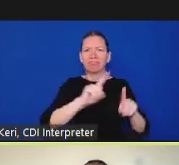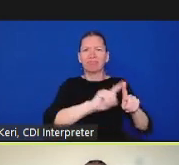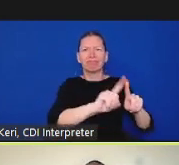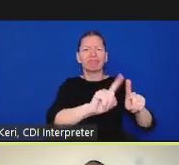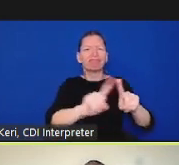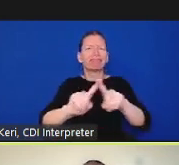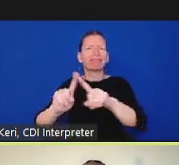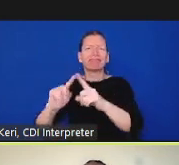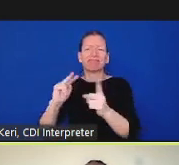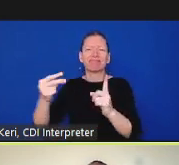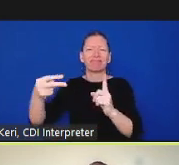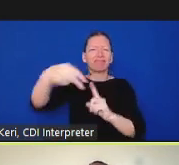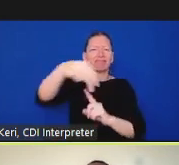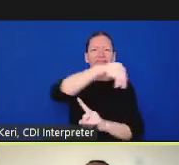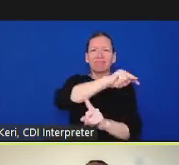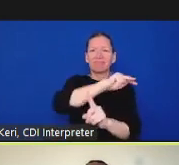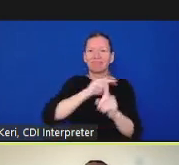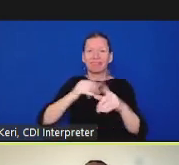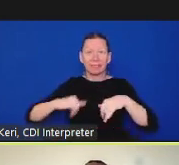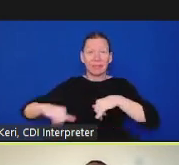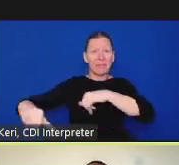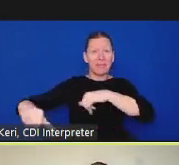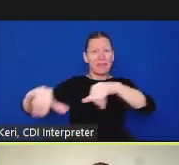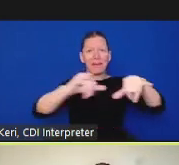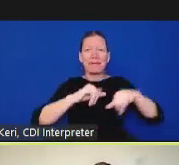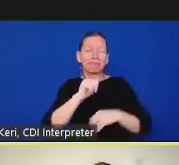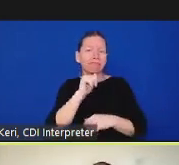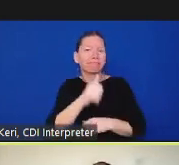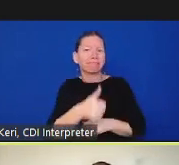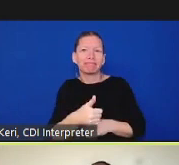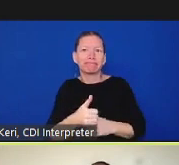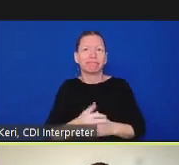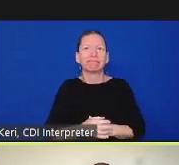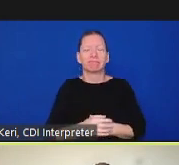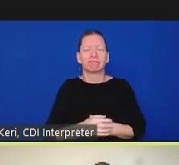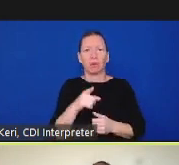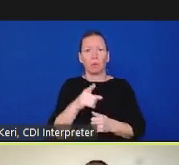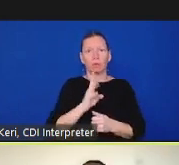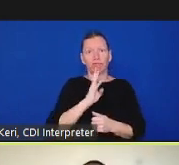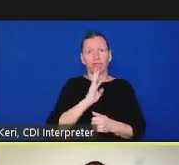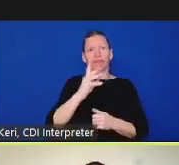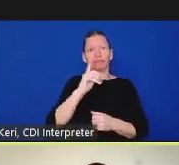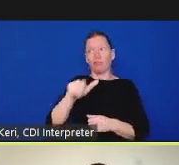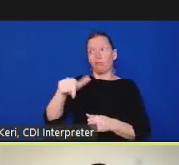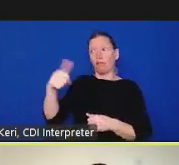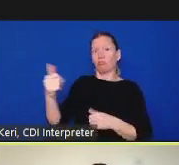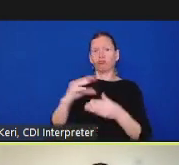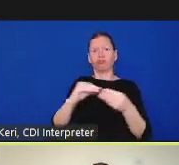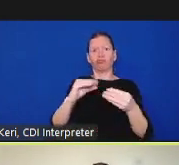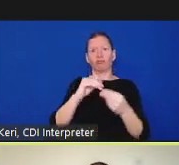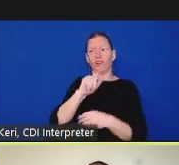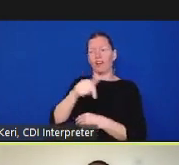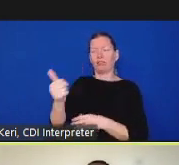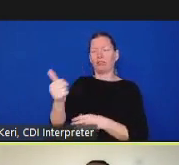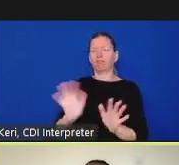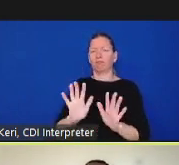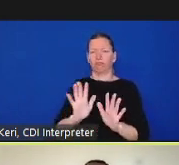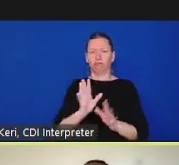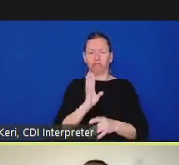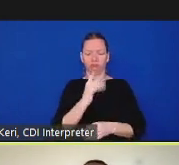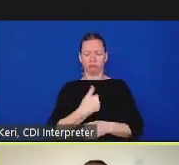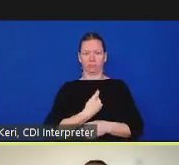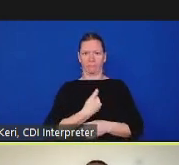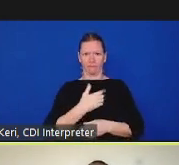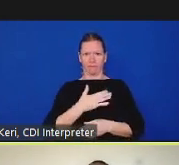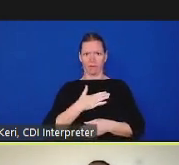listened to and we also ask that people not try to speak on behalf of others and speak for others experience